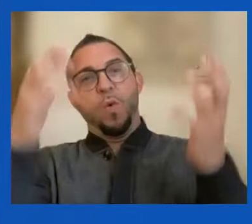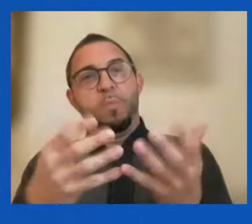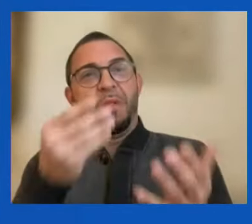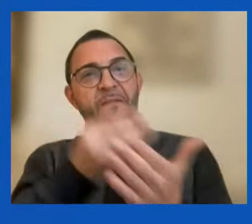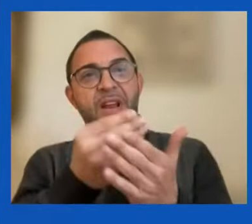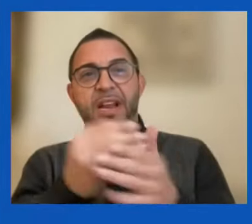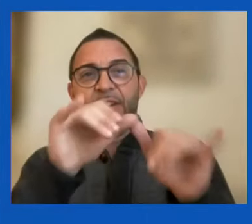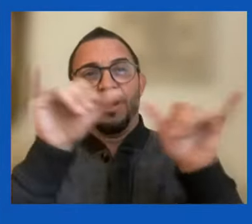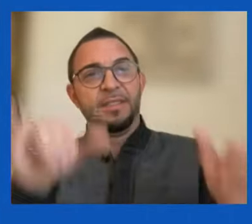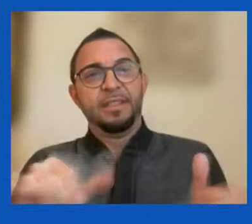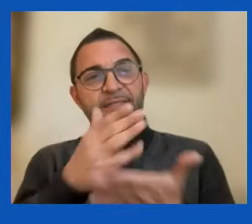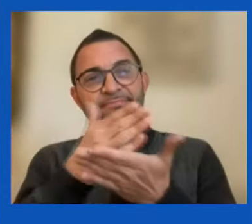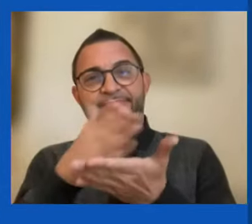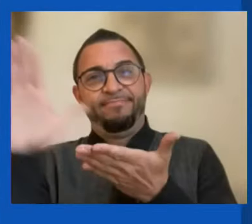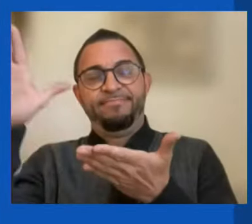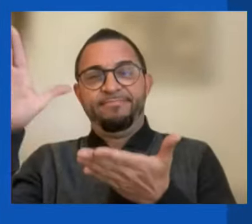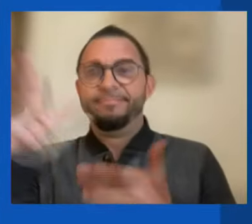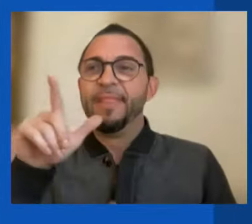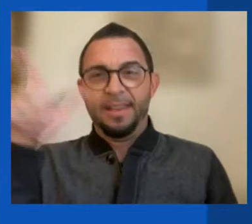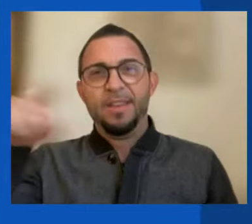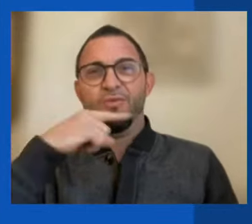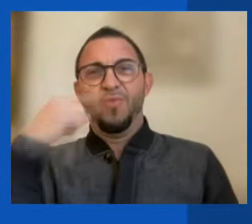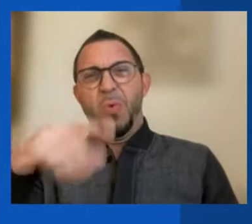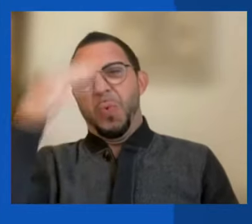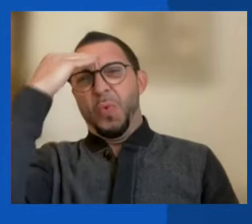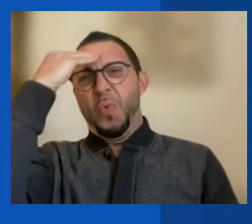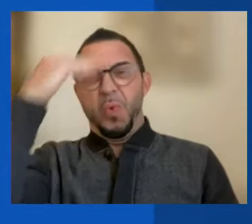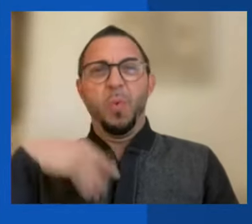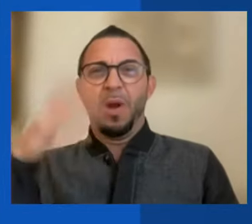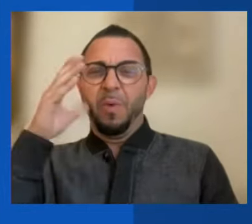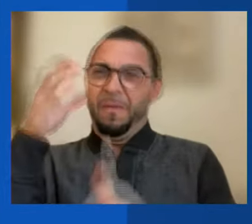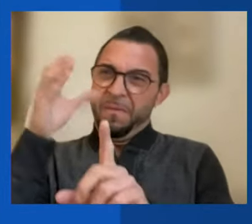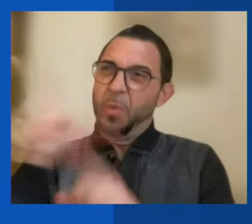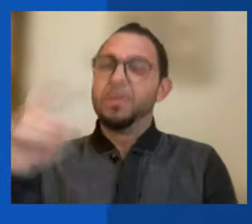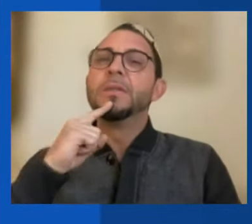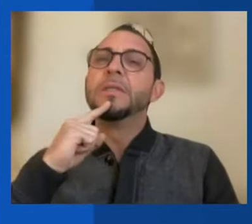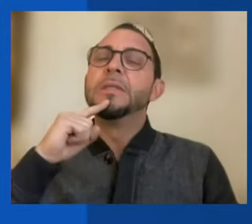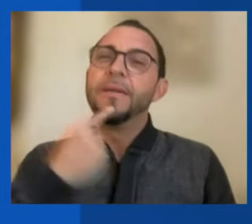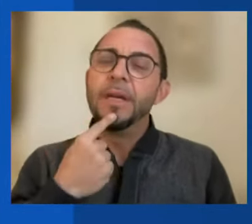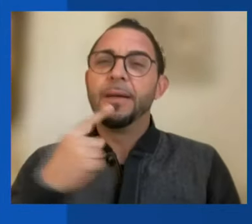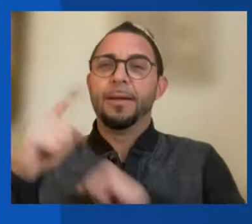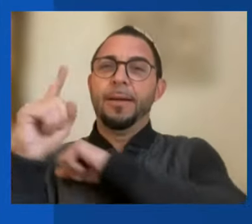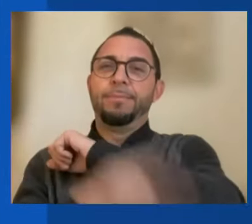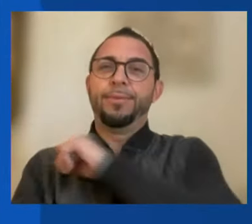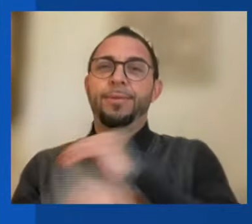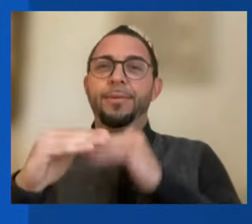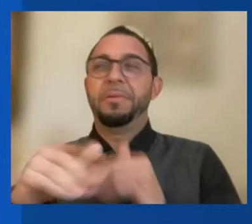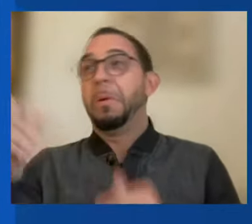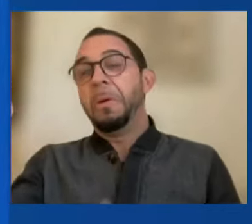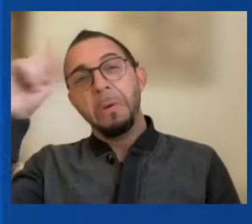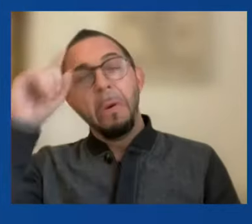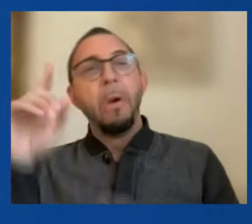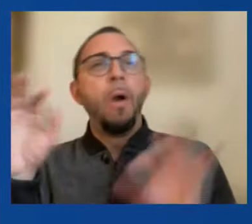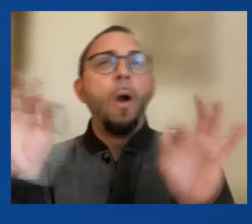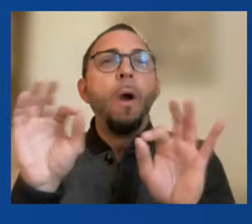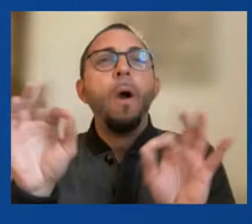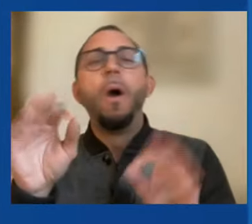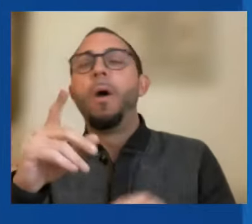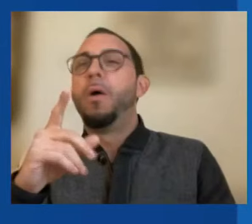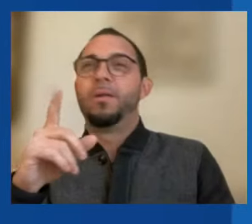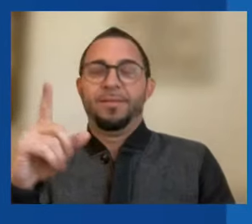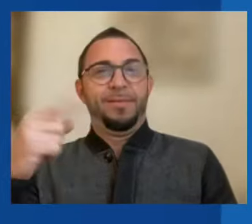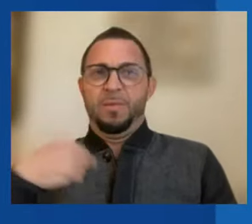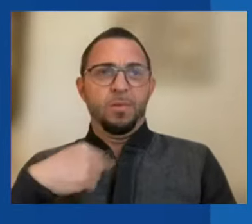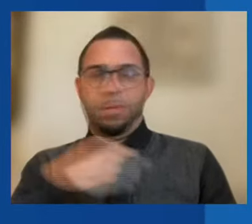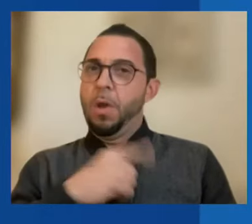leaders knew that we would impose severe sanctions, even if they underestimated the breadth, depth, and coordination